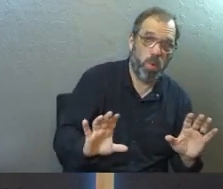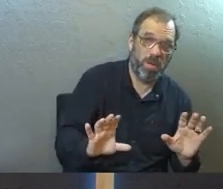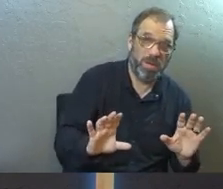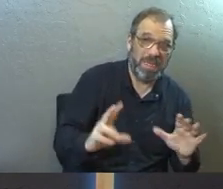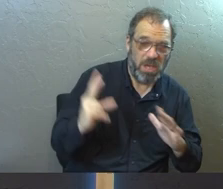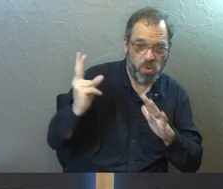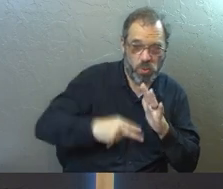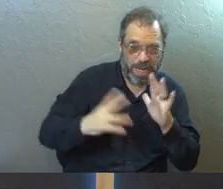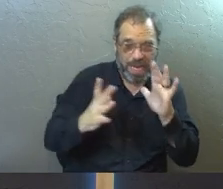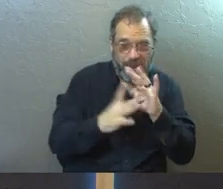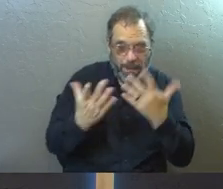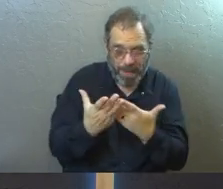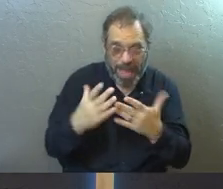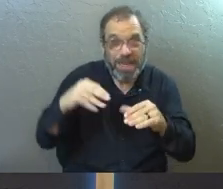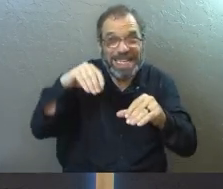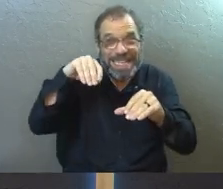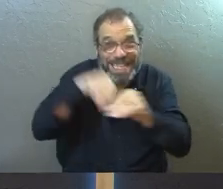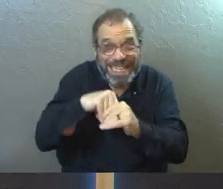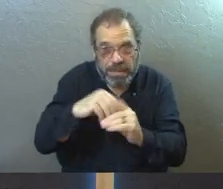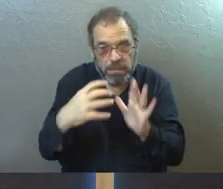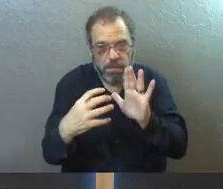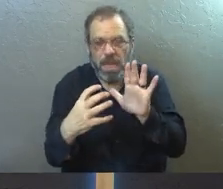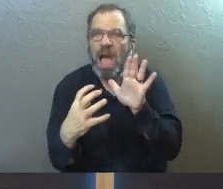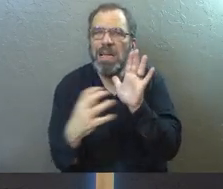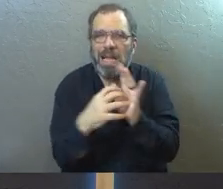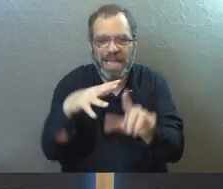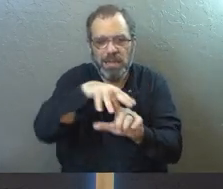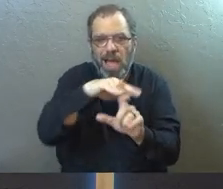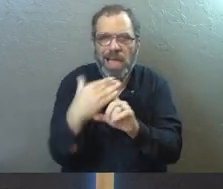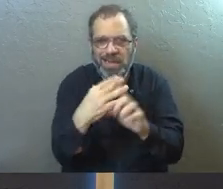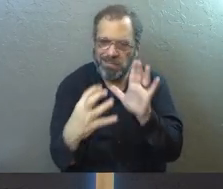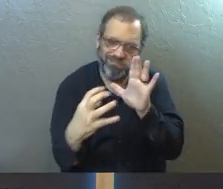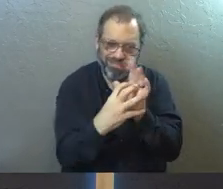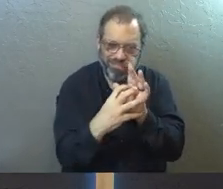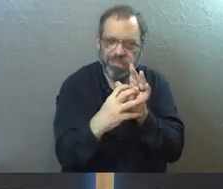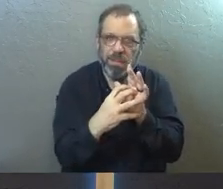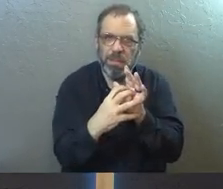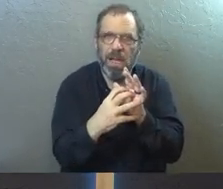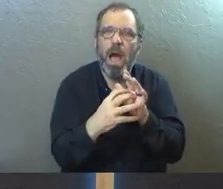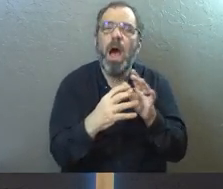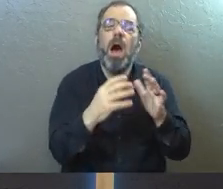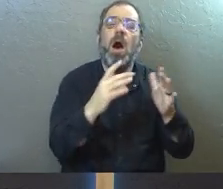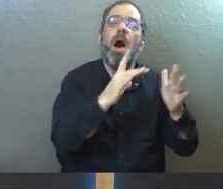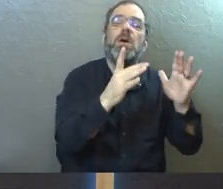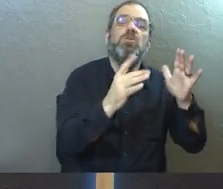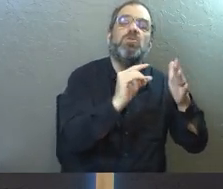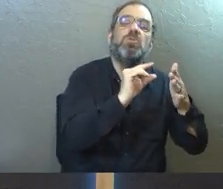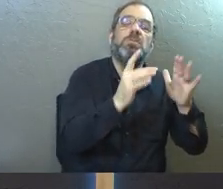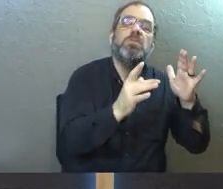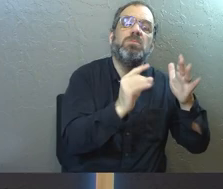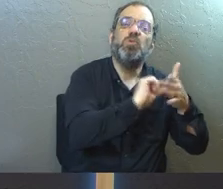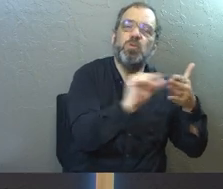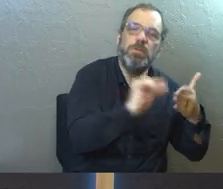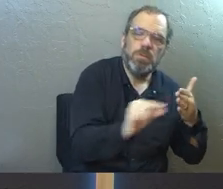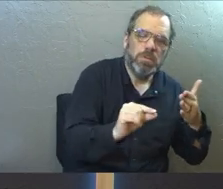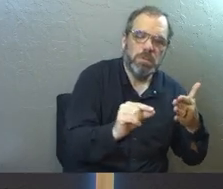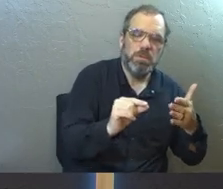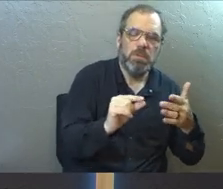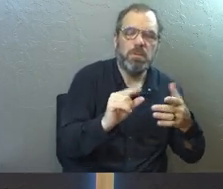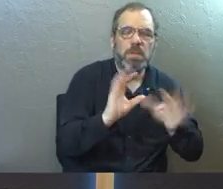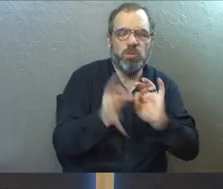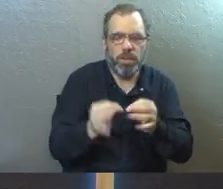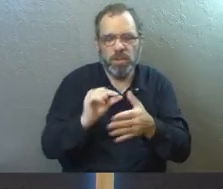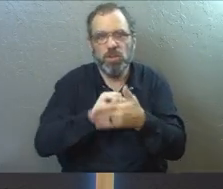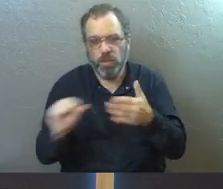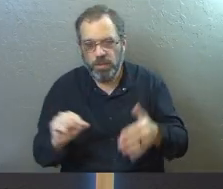You got to read scripture in scripture. You got to read scripture by scripture. Scripture interprets scripture. And